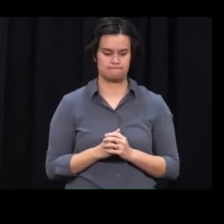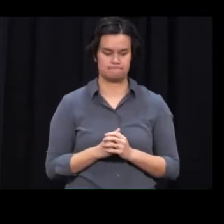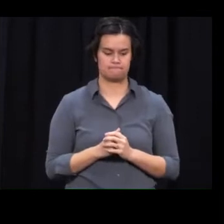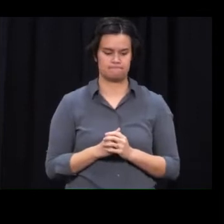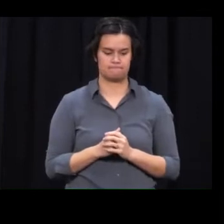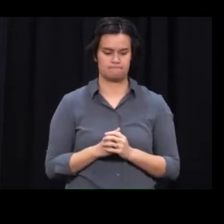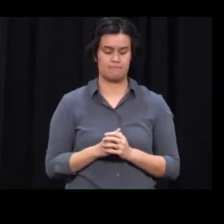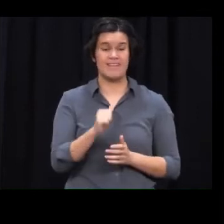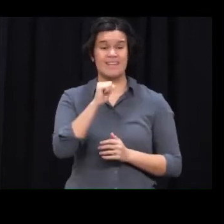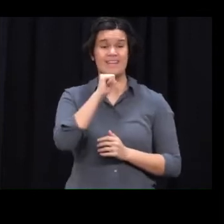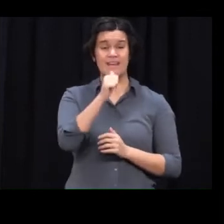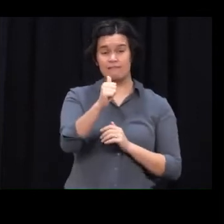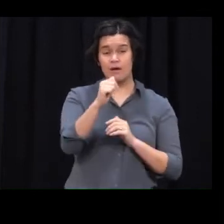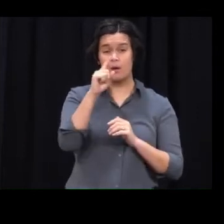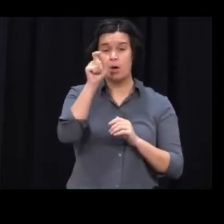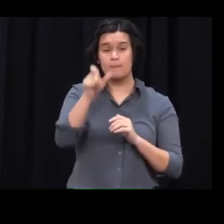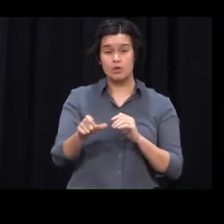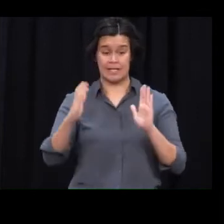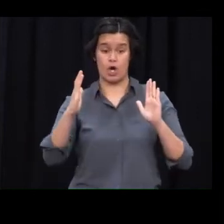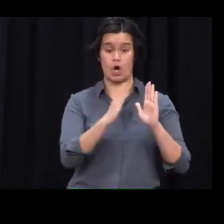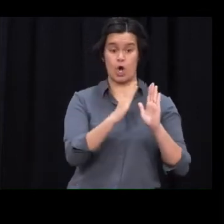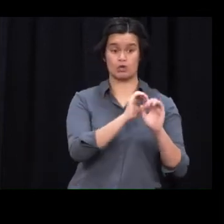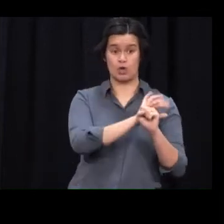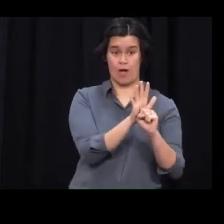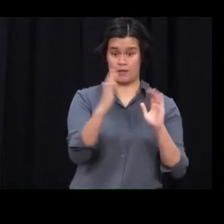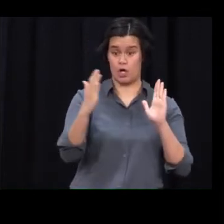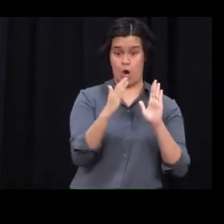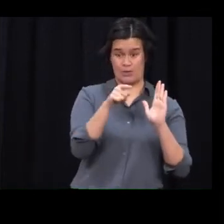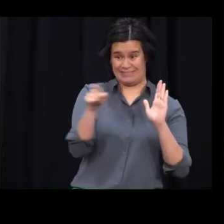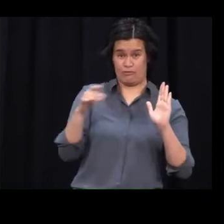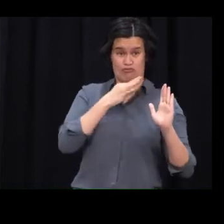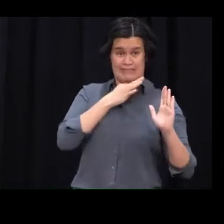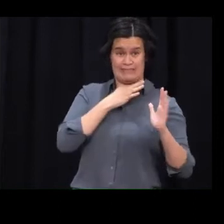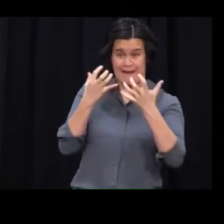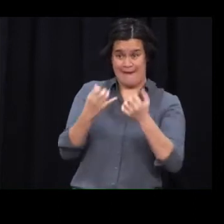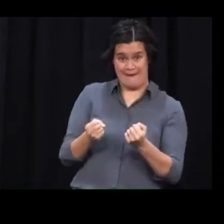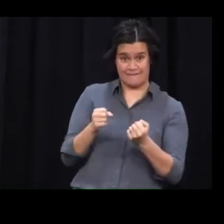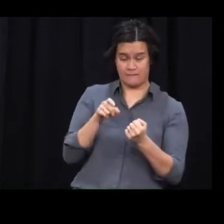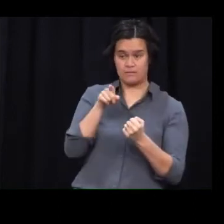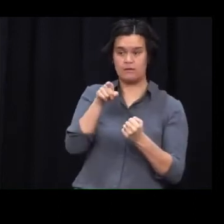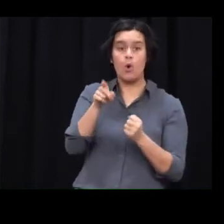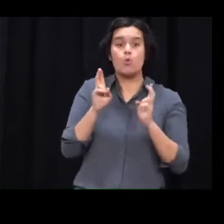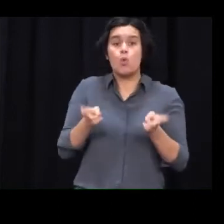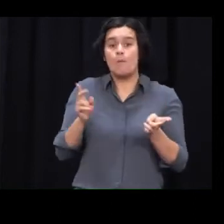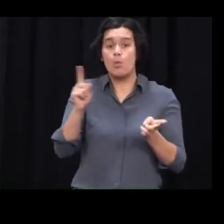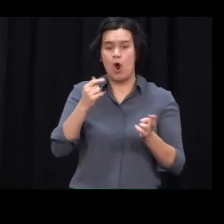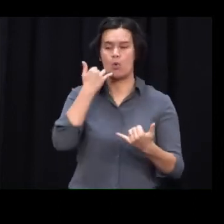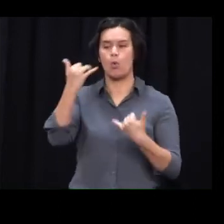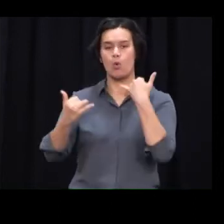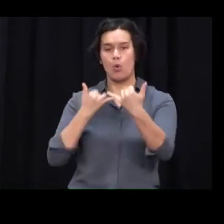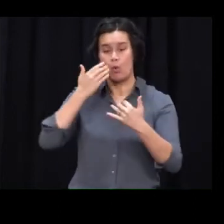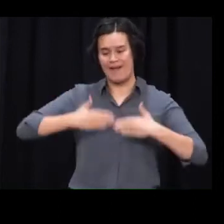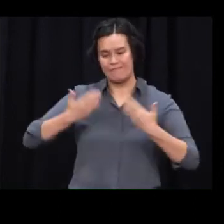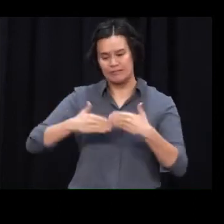who are self-isolating can choose to send their daily health and wellbeing information via an electronic survey, that is email rather than phone call daily.